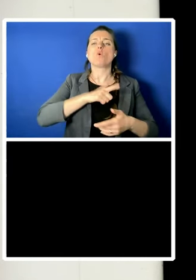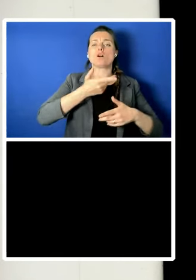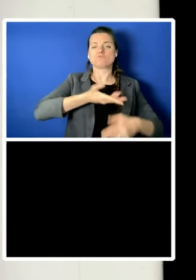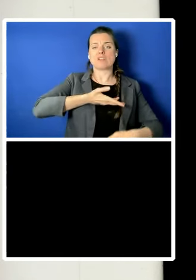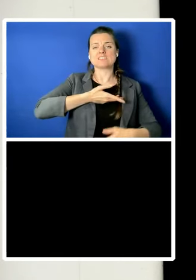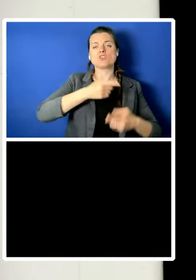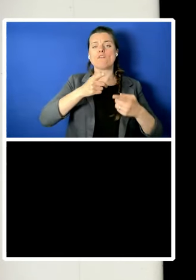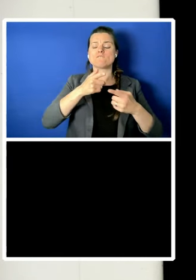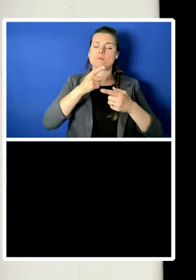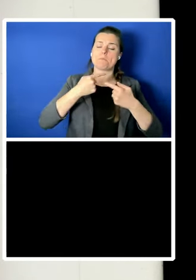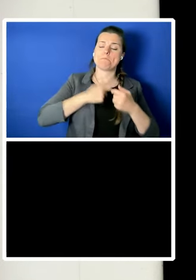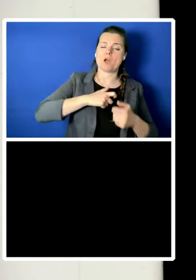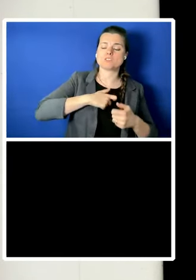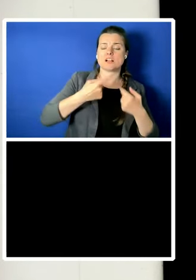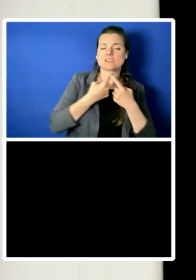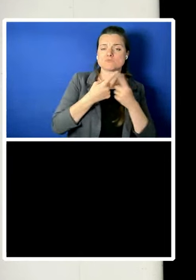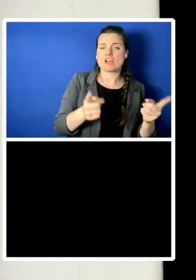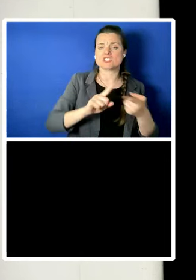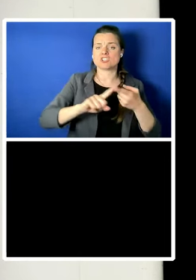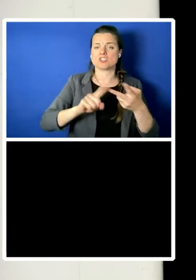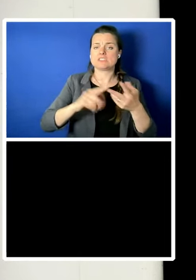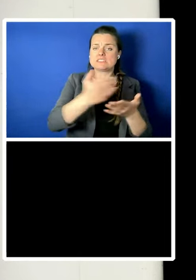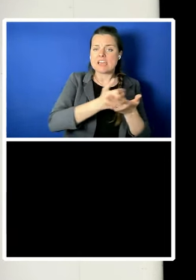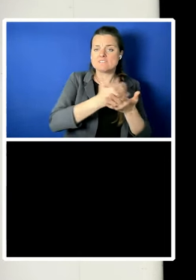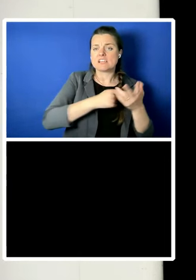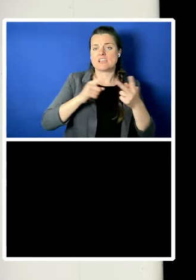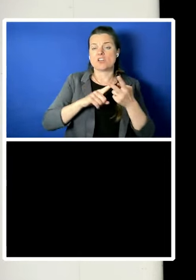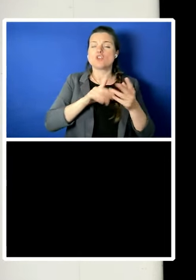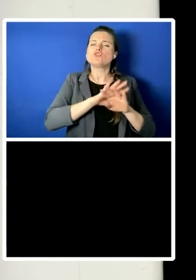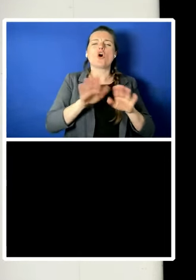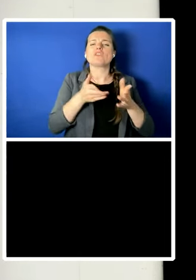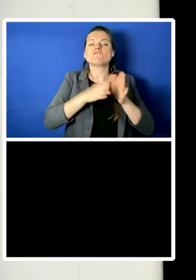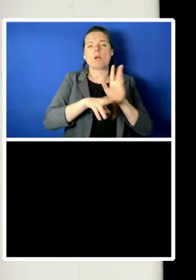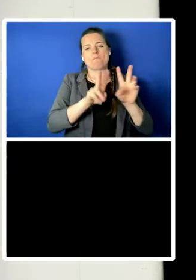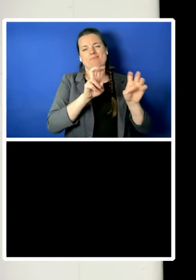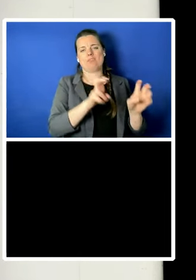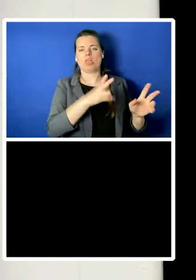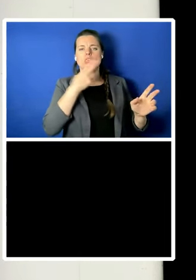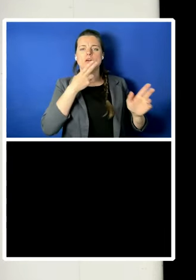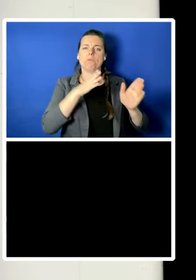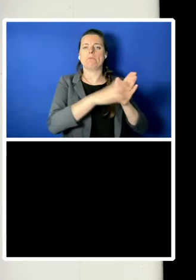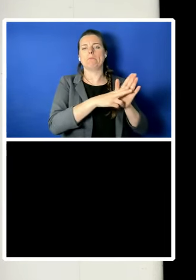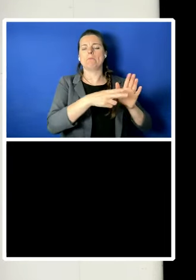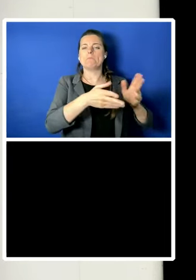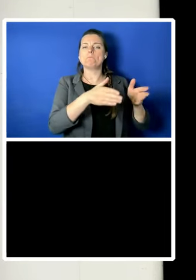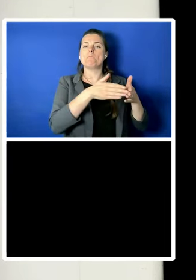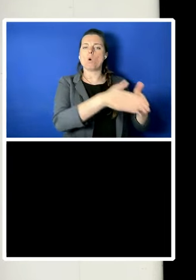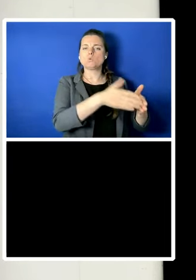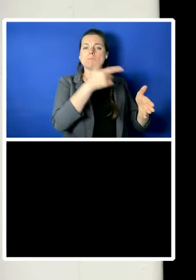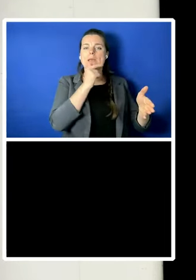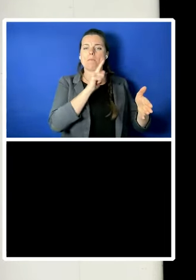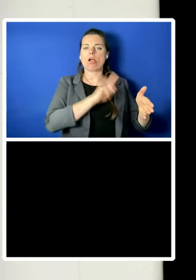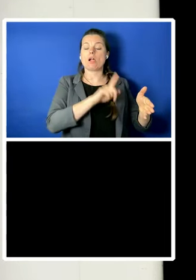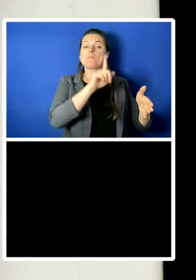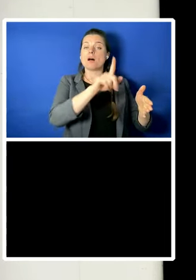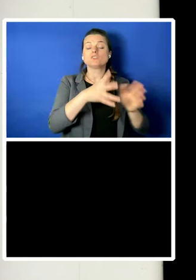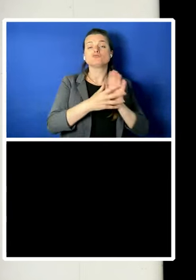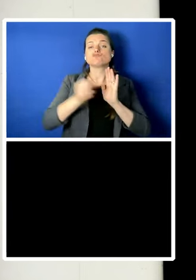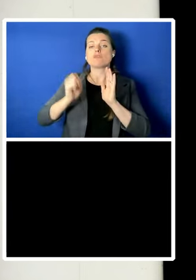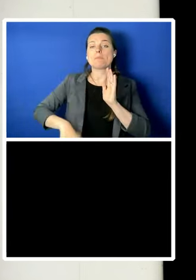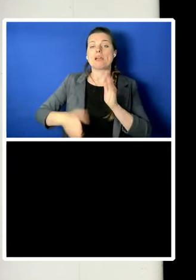expression, not just from the boat people, but from every man, woman, and child in the United Kingdom.